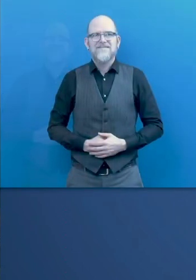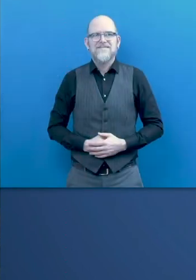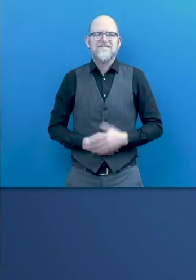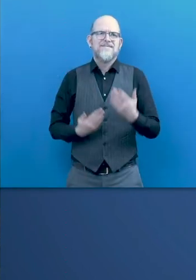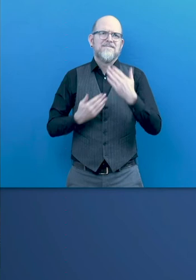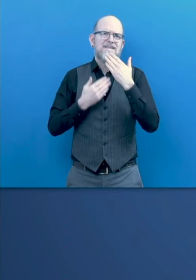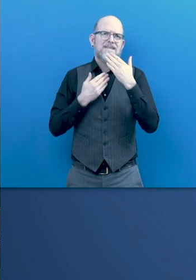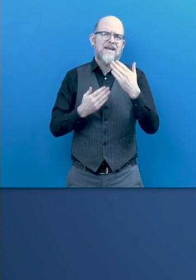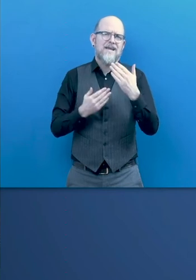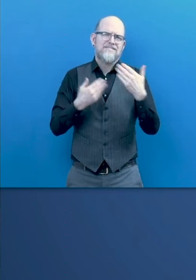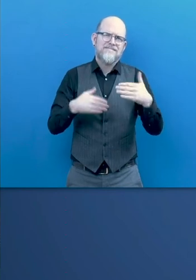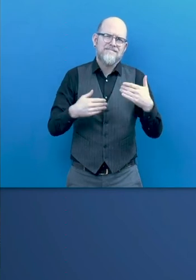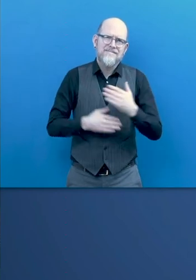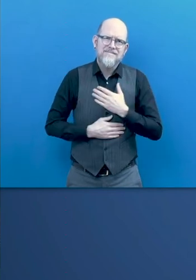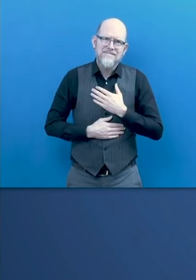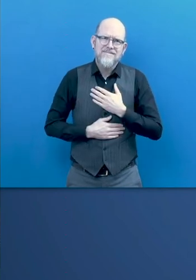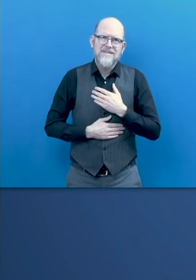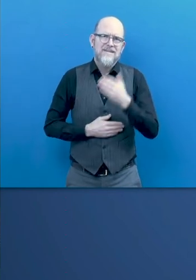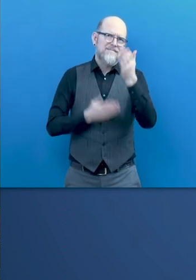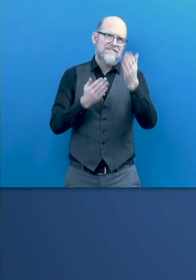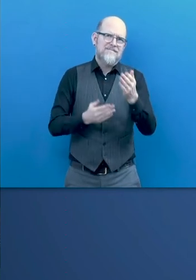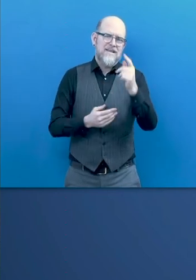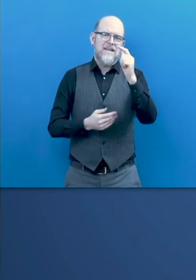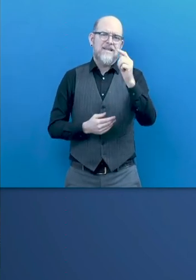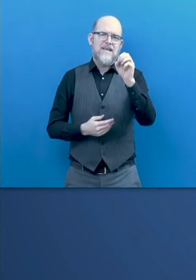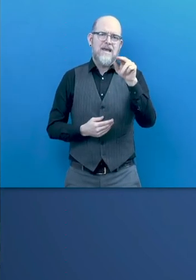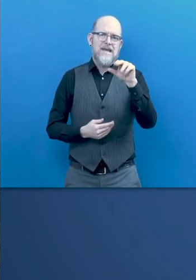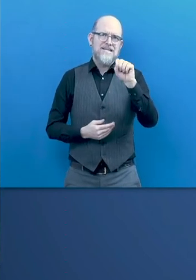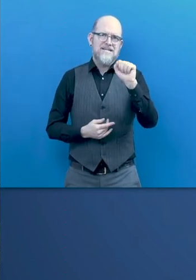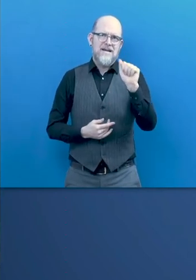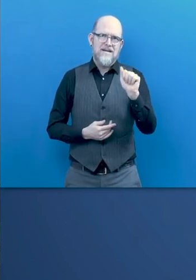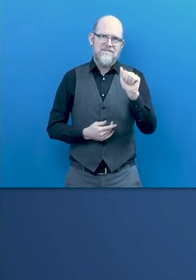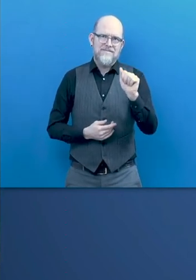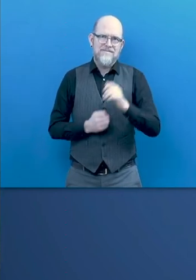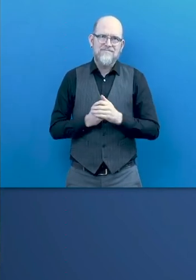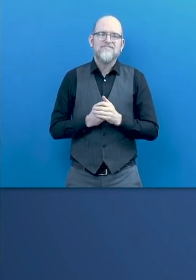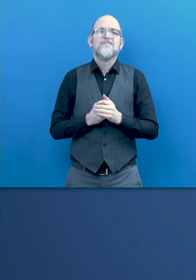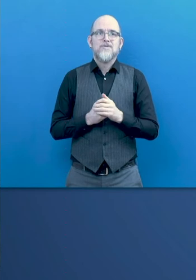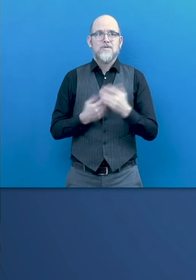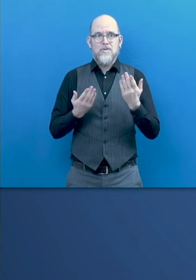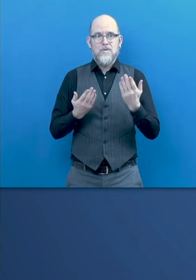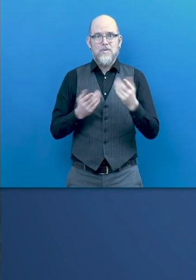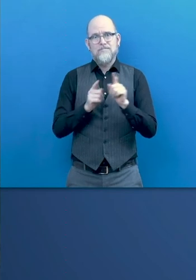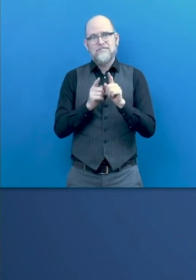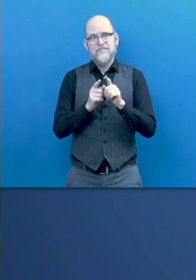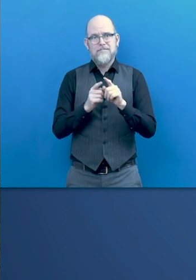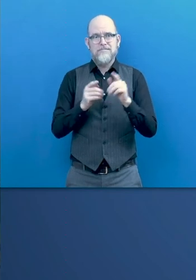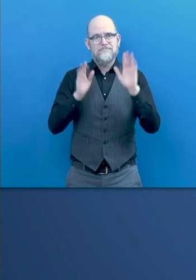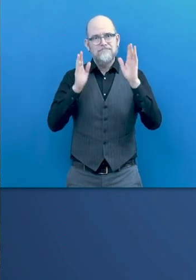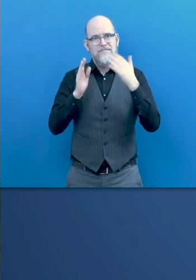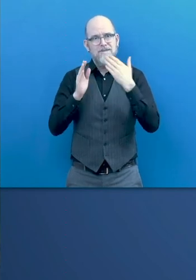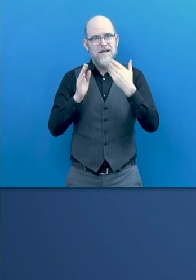Well, thank you very much. Thank you, Teresa. And first of all, thank you for your